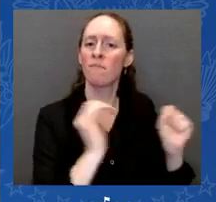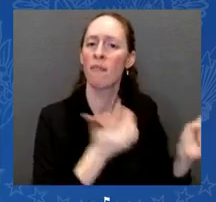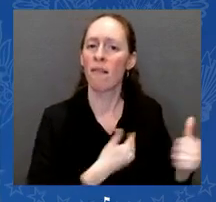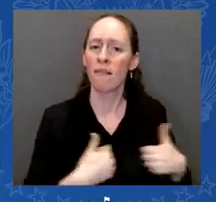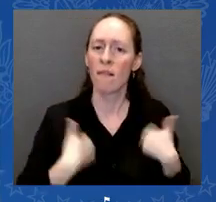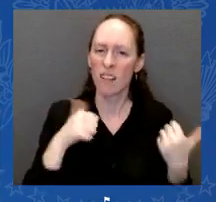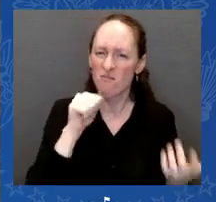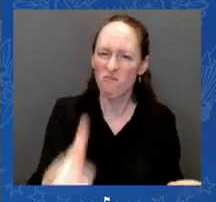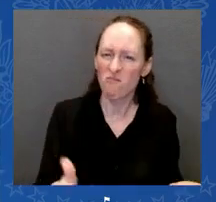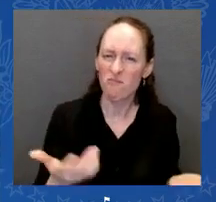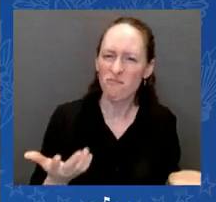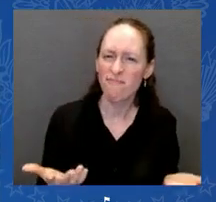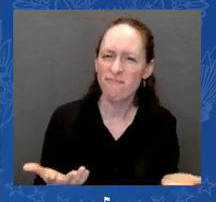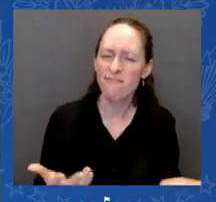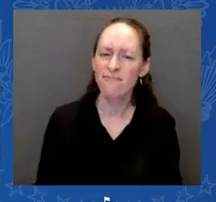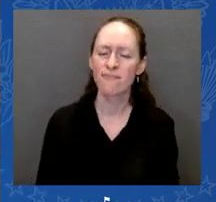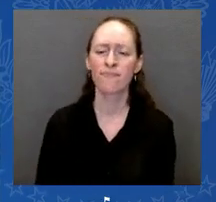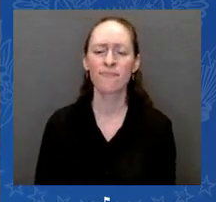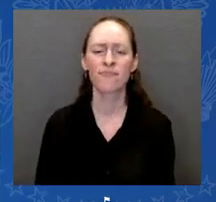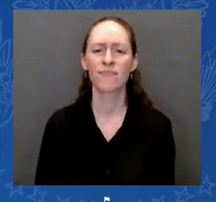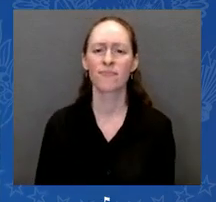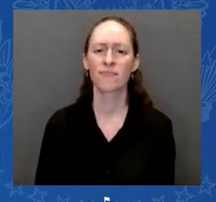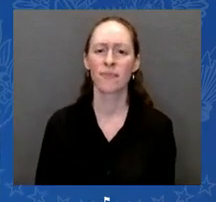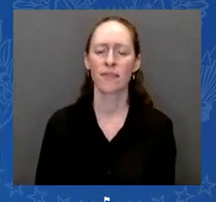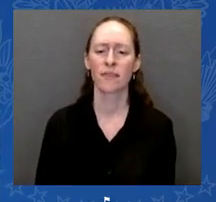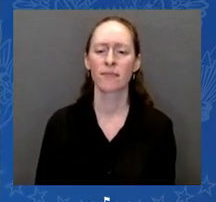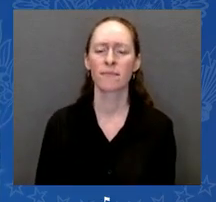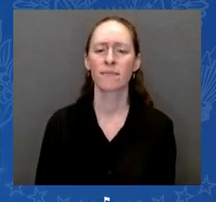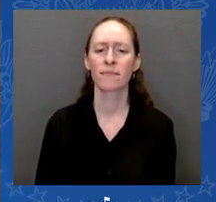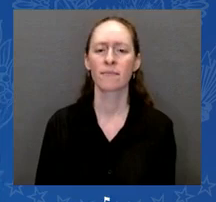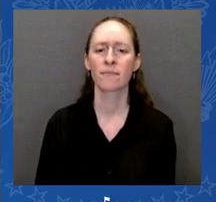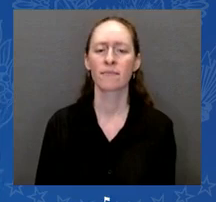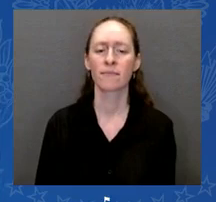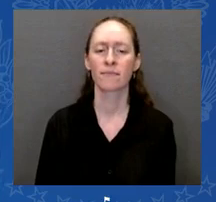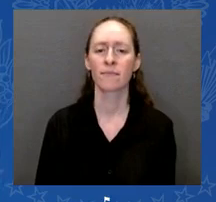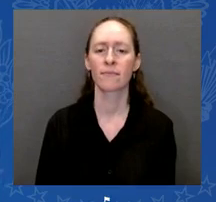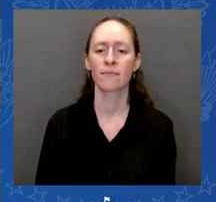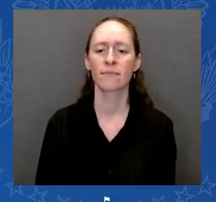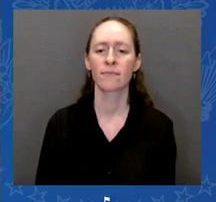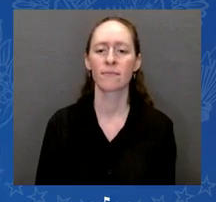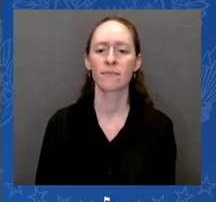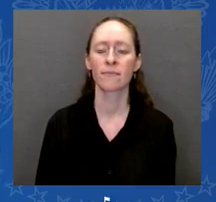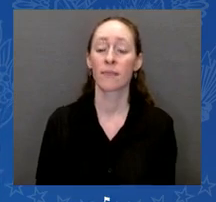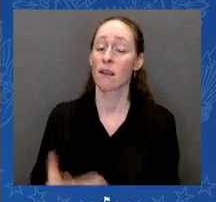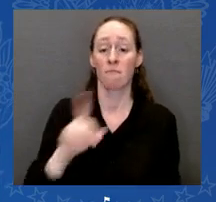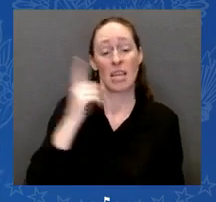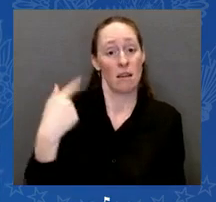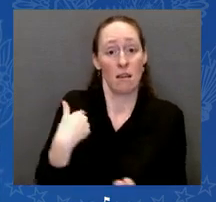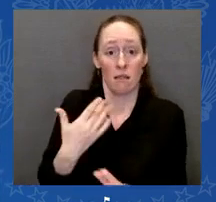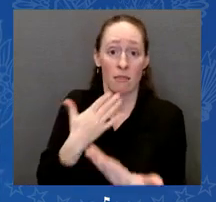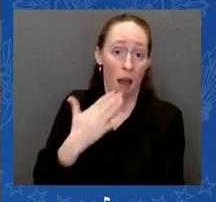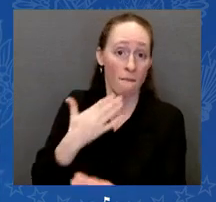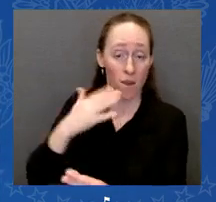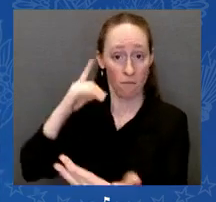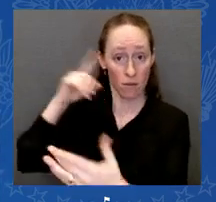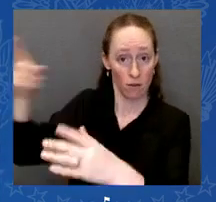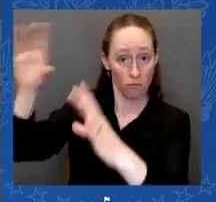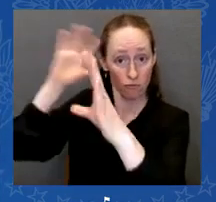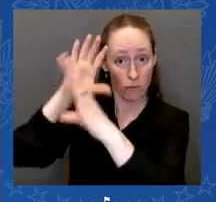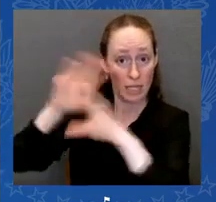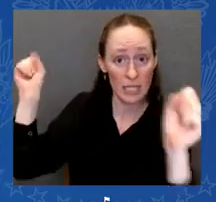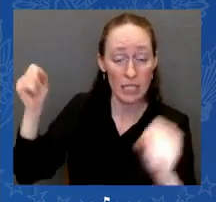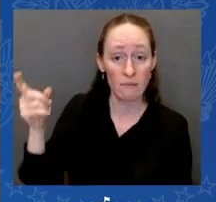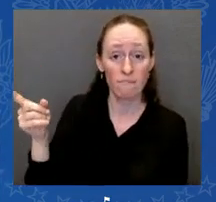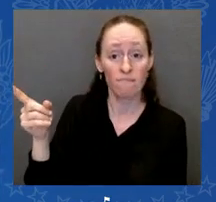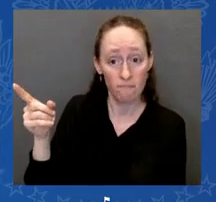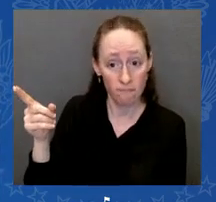Thankfully, we have a president who does more than send thoughts and prayers. He has already passed more executive actions on gun safety than any other president. And he